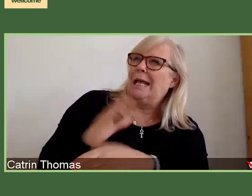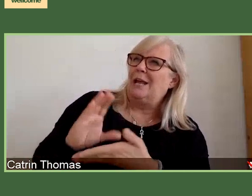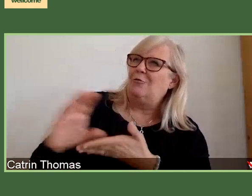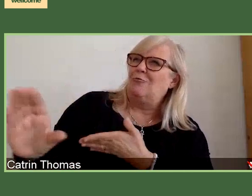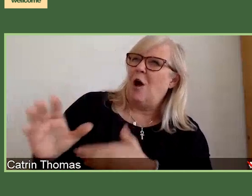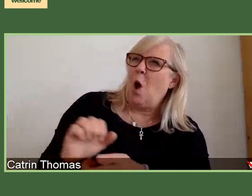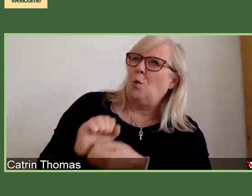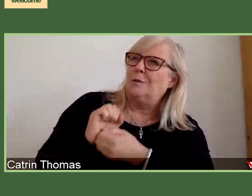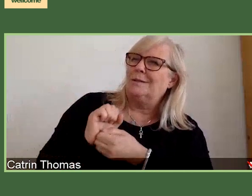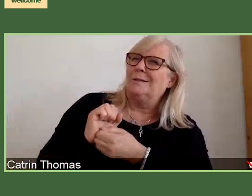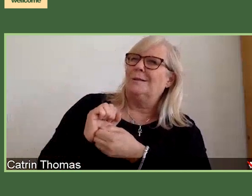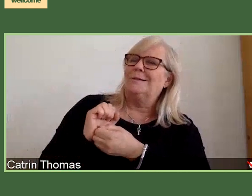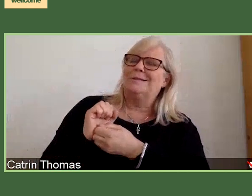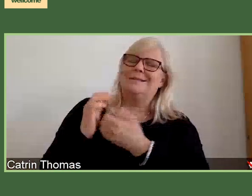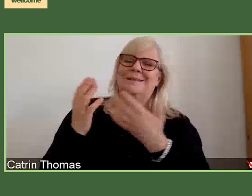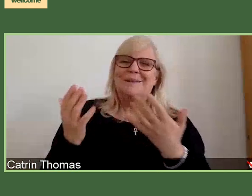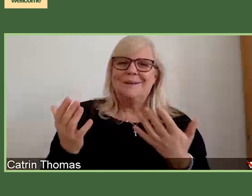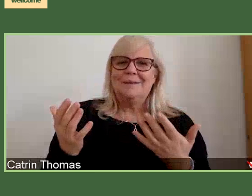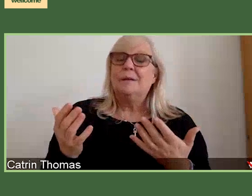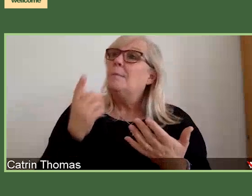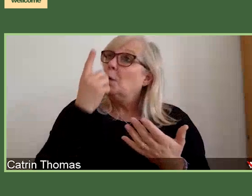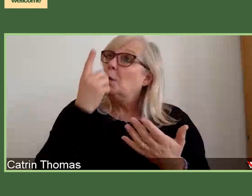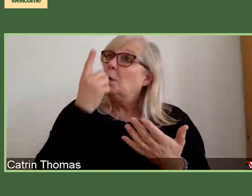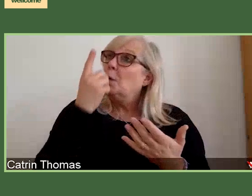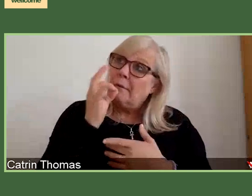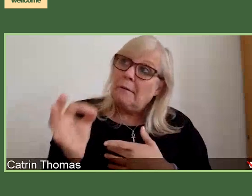award, but it's it's being able to request those fees.